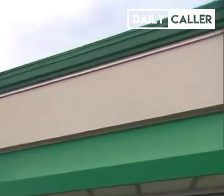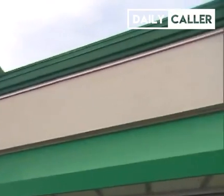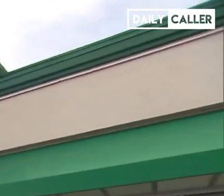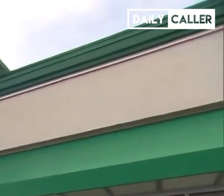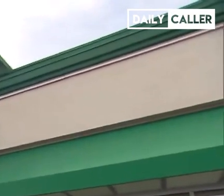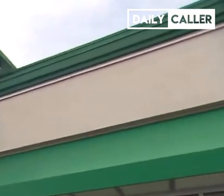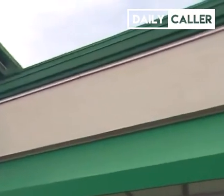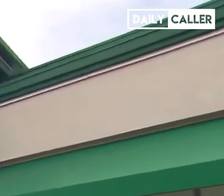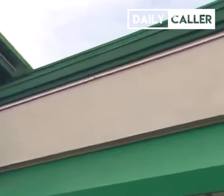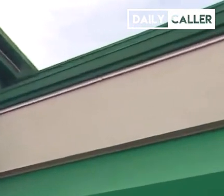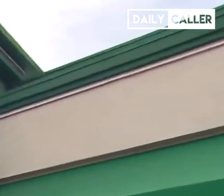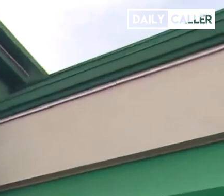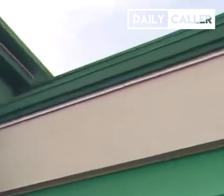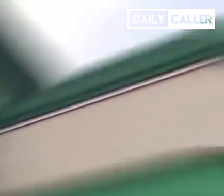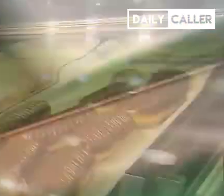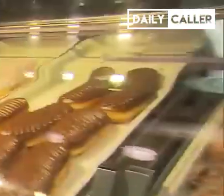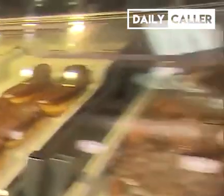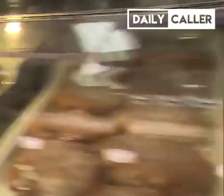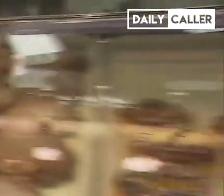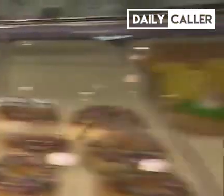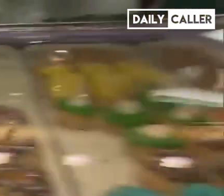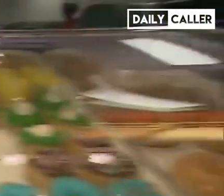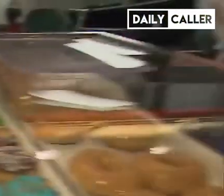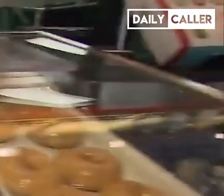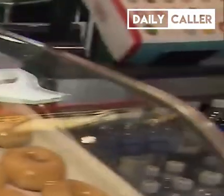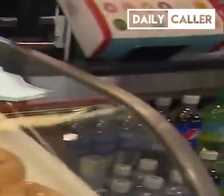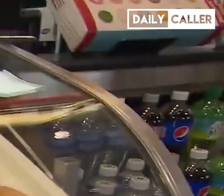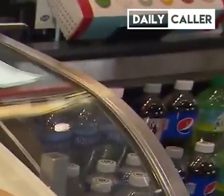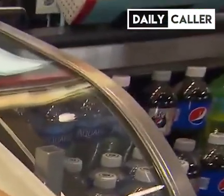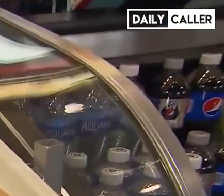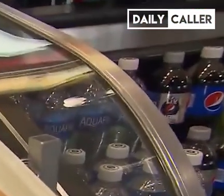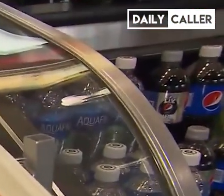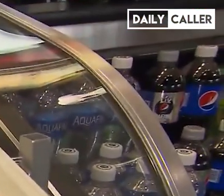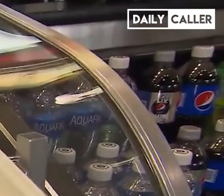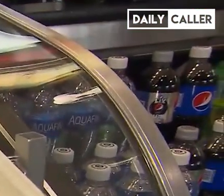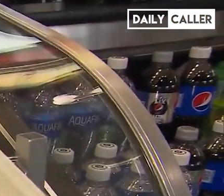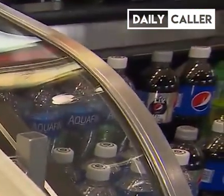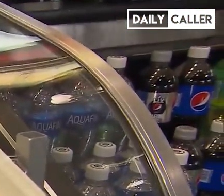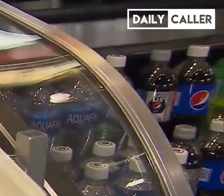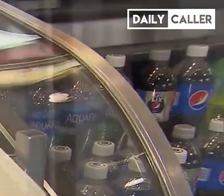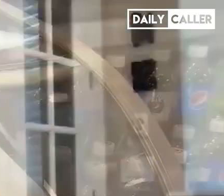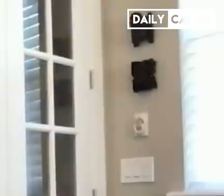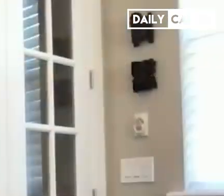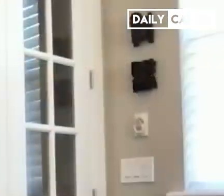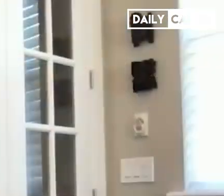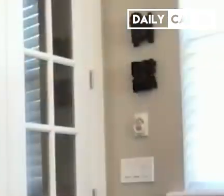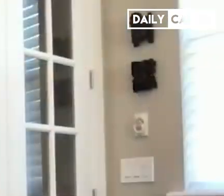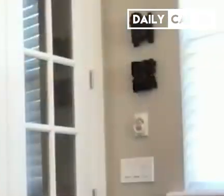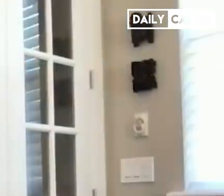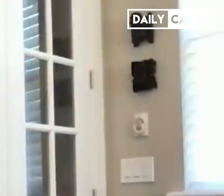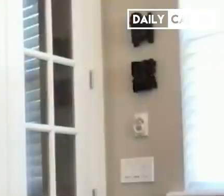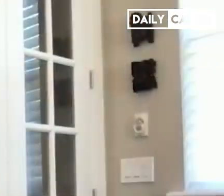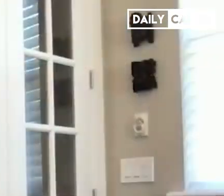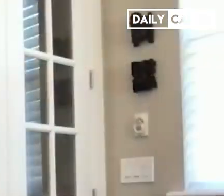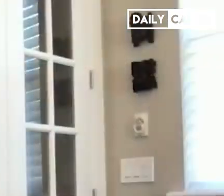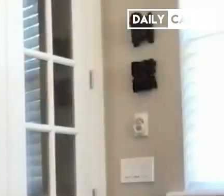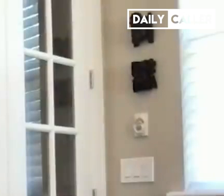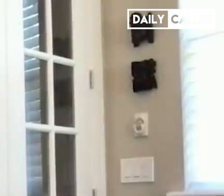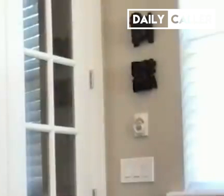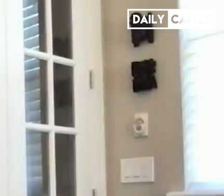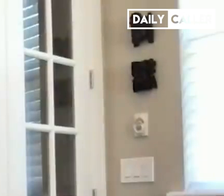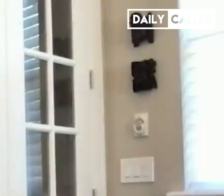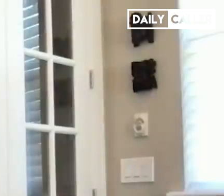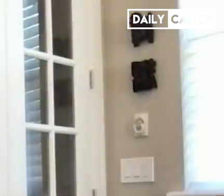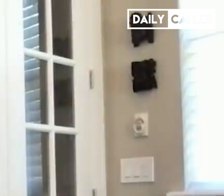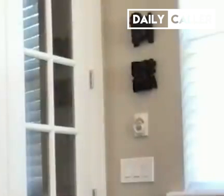Krispy Kreme Donuts is making its famous glazed donut a reward for getting vaccinated. We decided we would give everyone